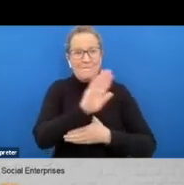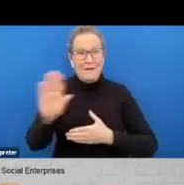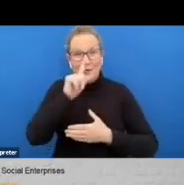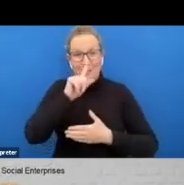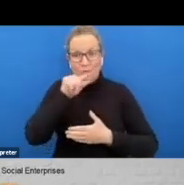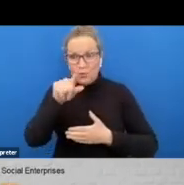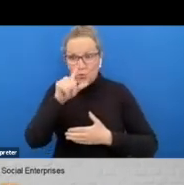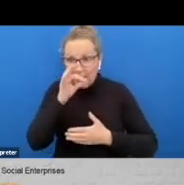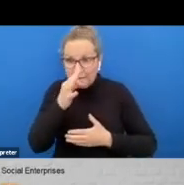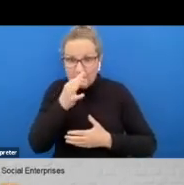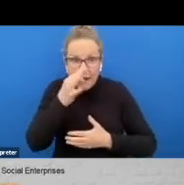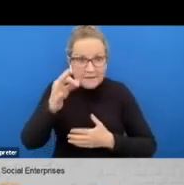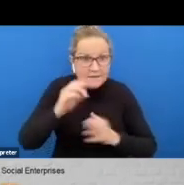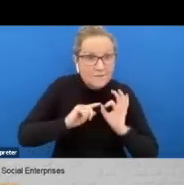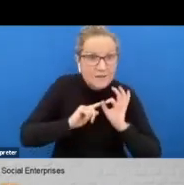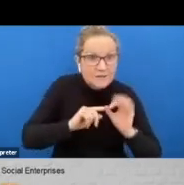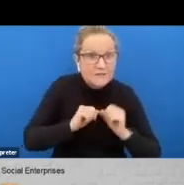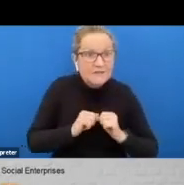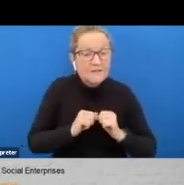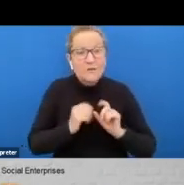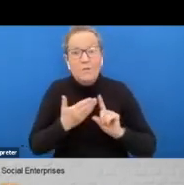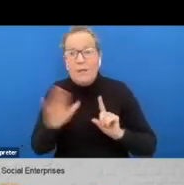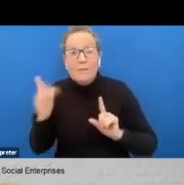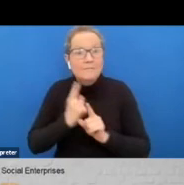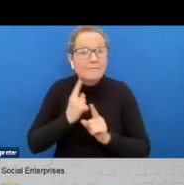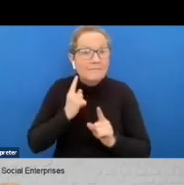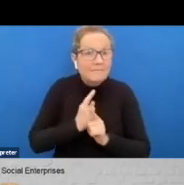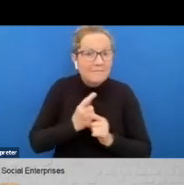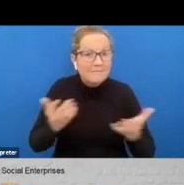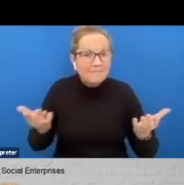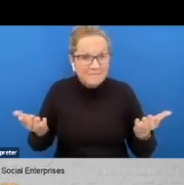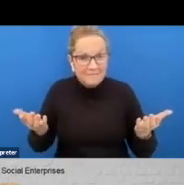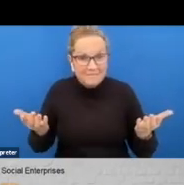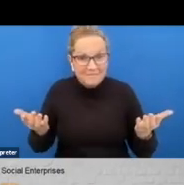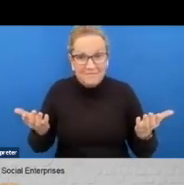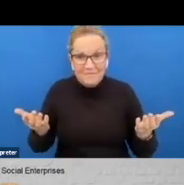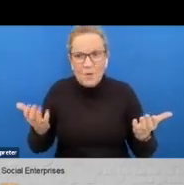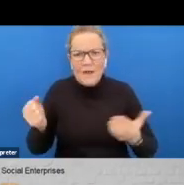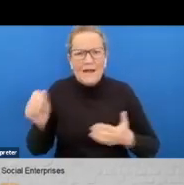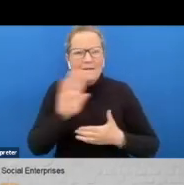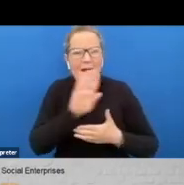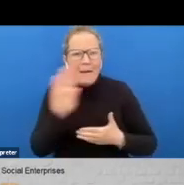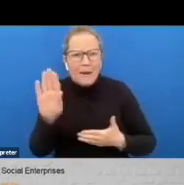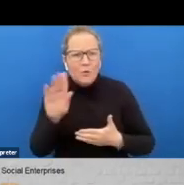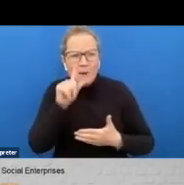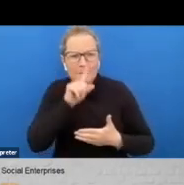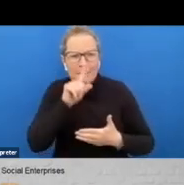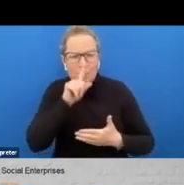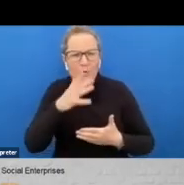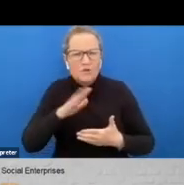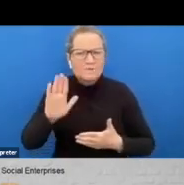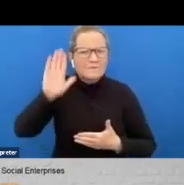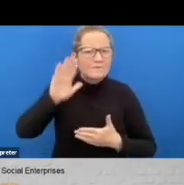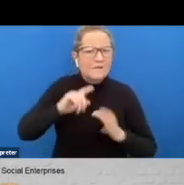or to talk about other things themselves so if there are panel members there who would like to actually raise a question